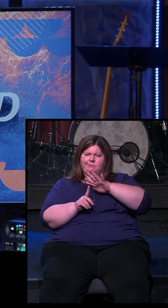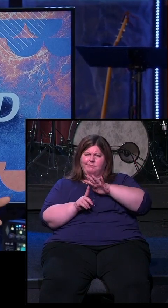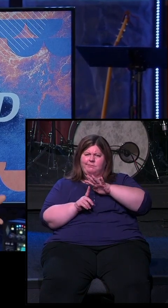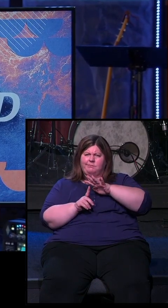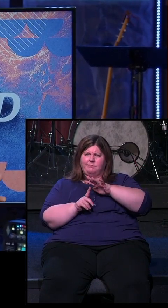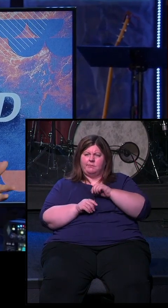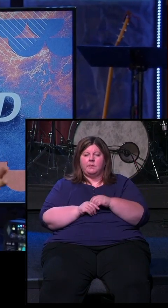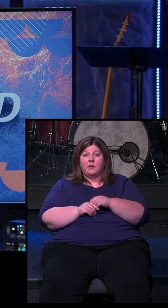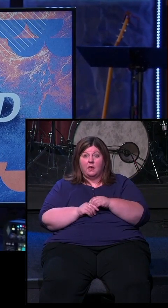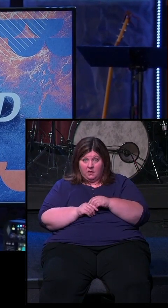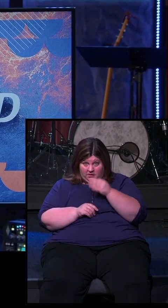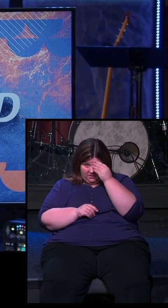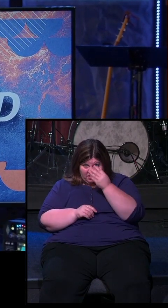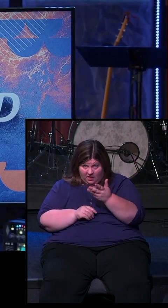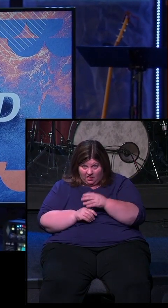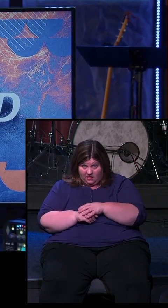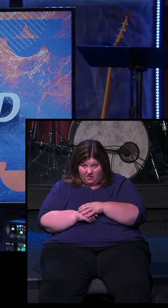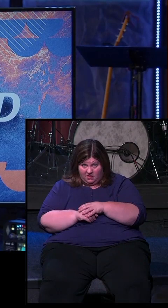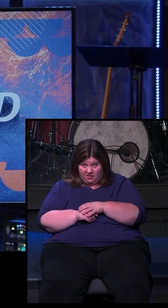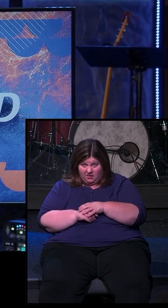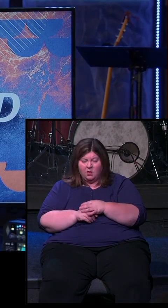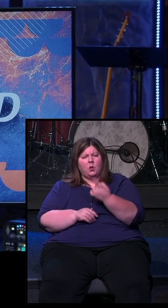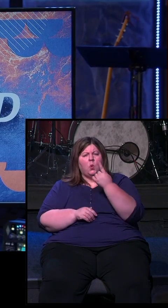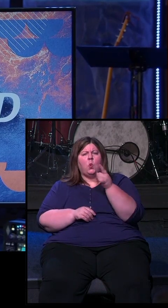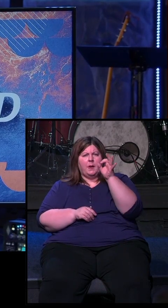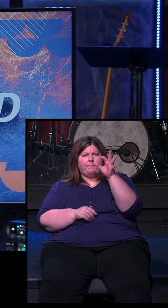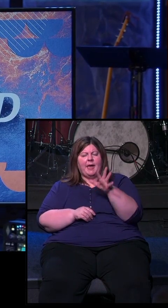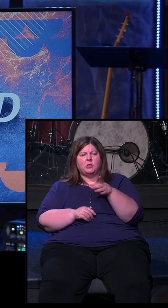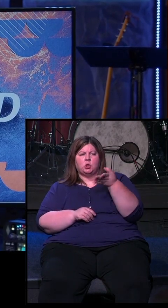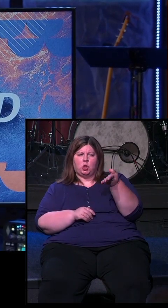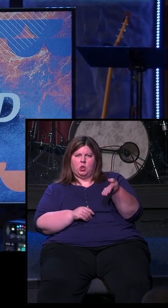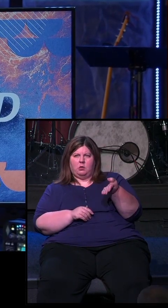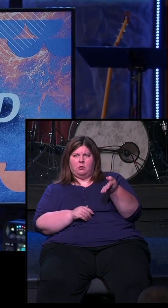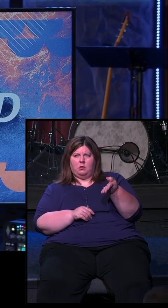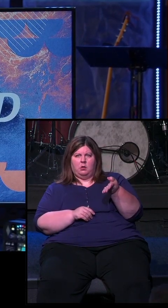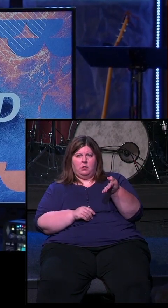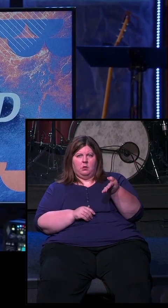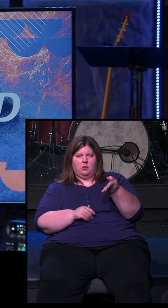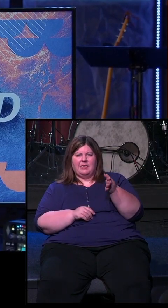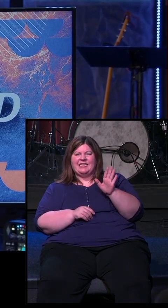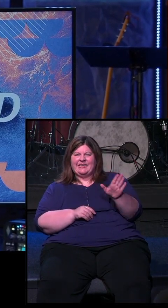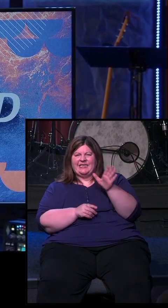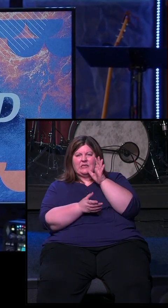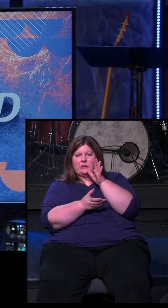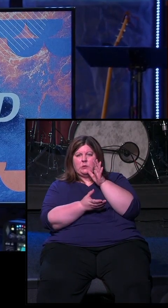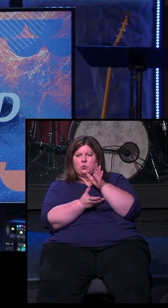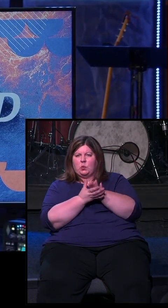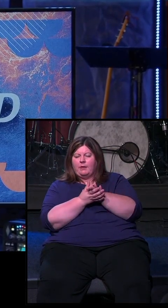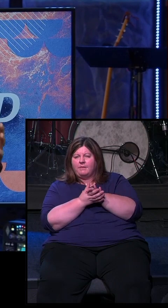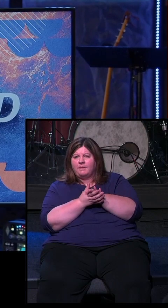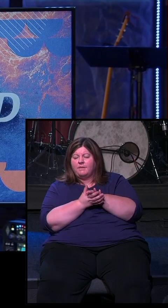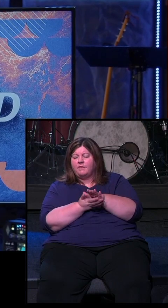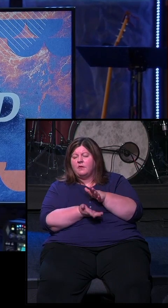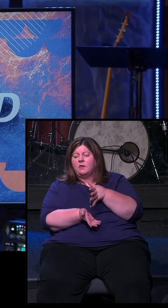What he begins to reveal is that, for one of our pastors in the room, wonderful wife and mother and pastor